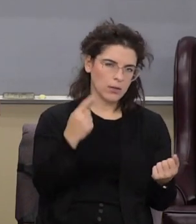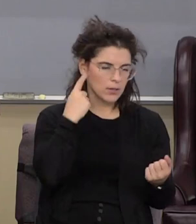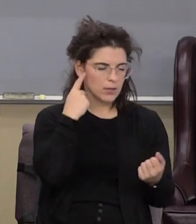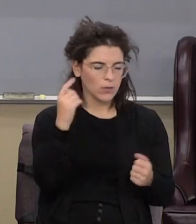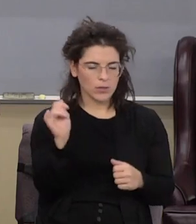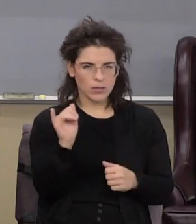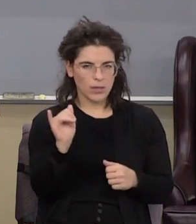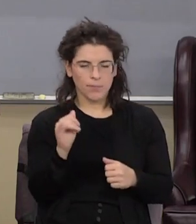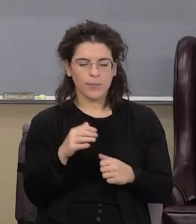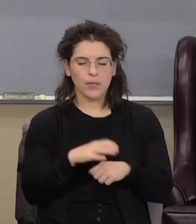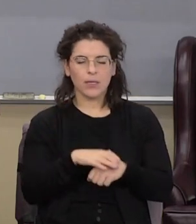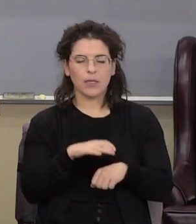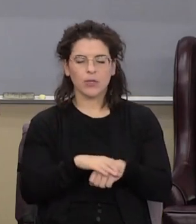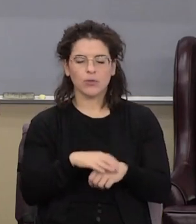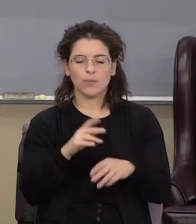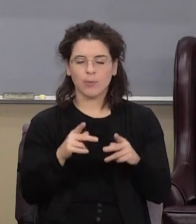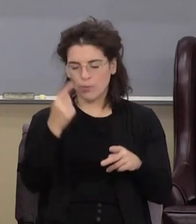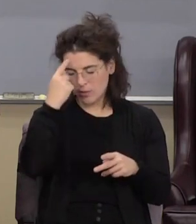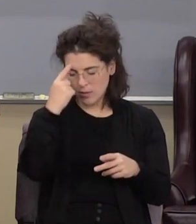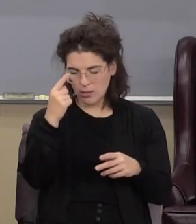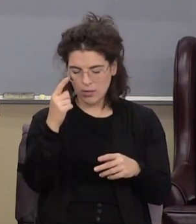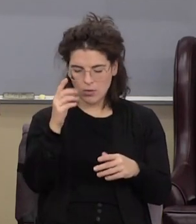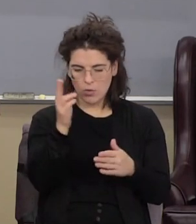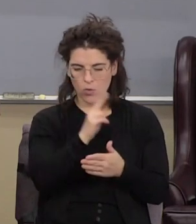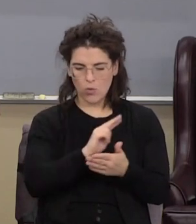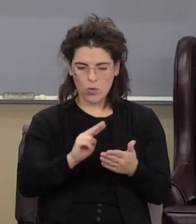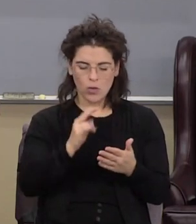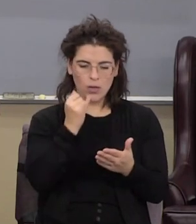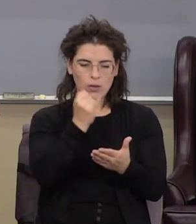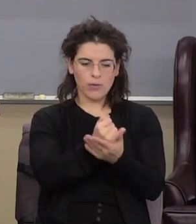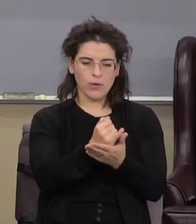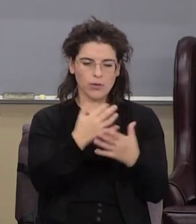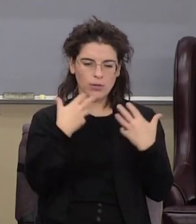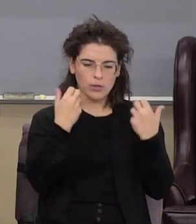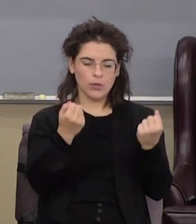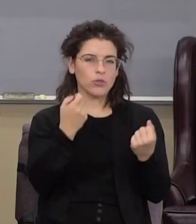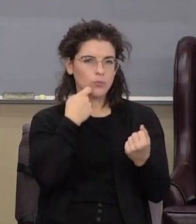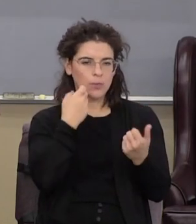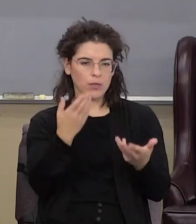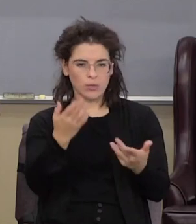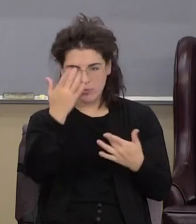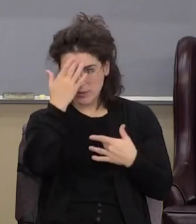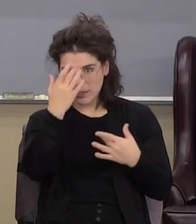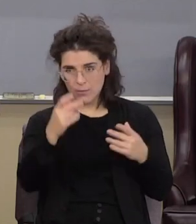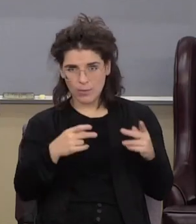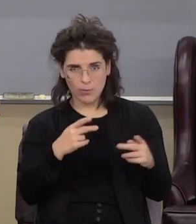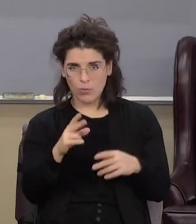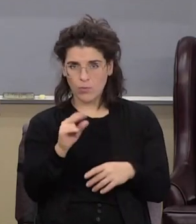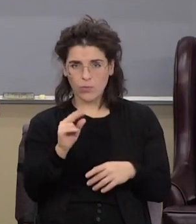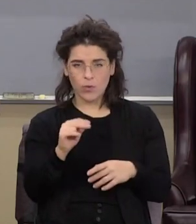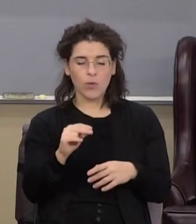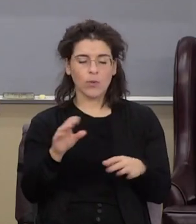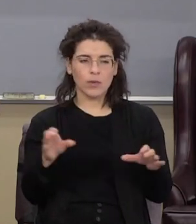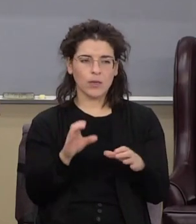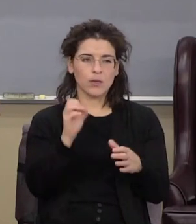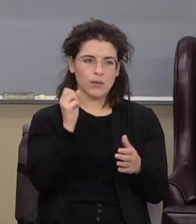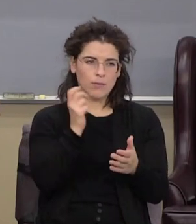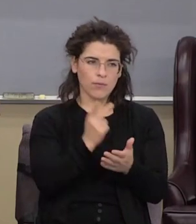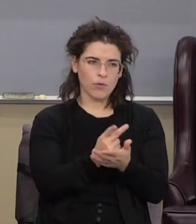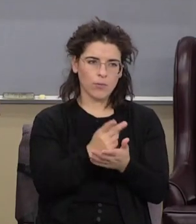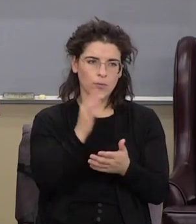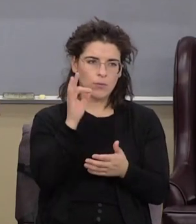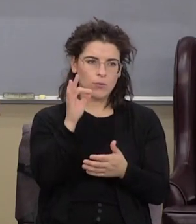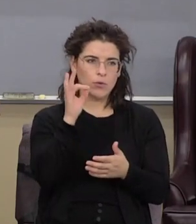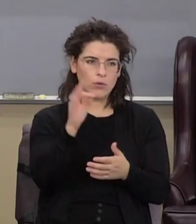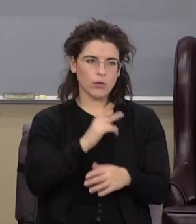people think that divine intervention and healing is something that he did just because there were sick people he did it to confirm the word the preaching of